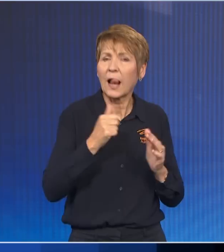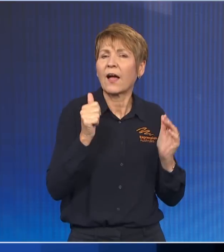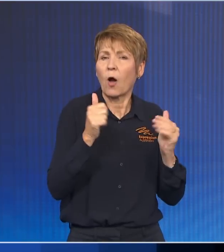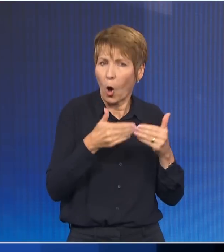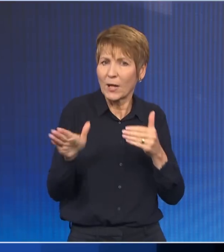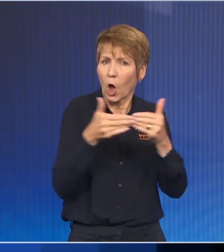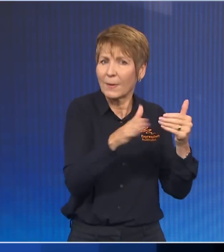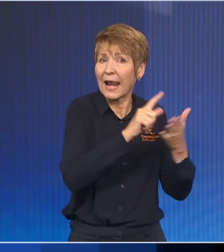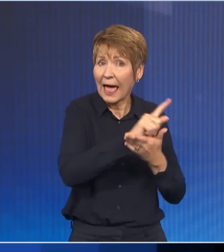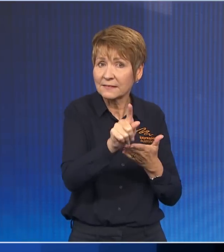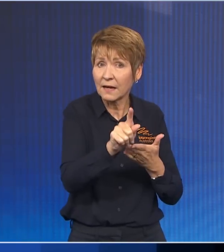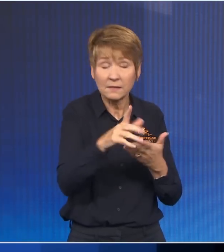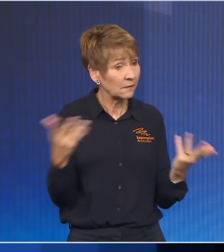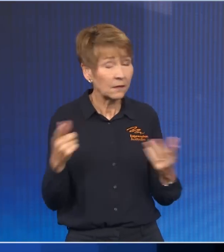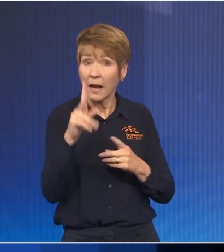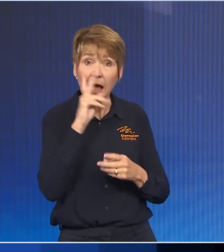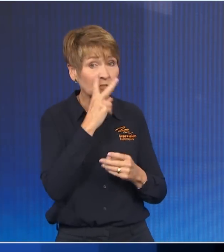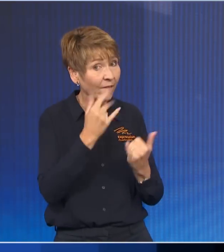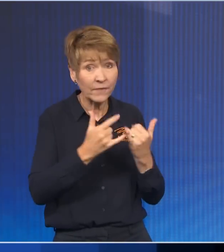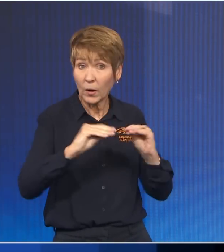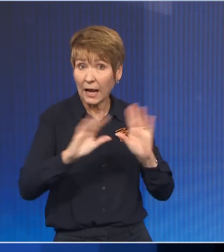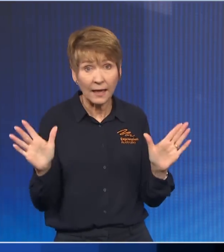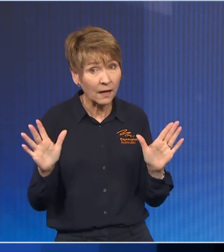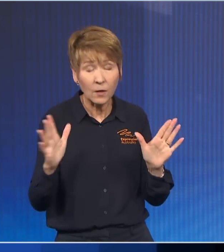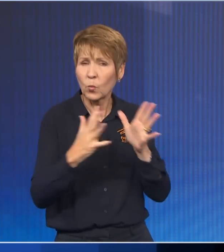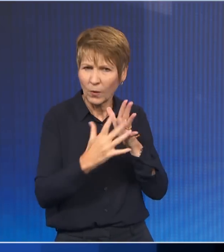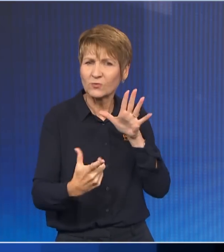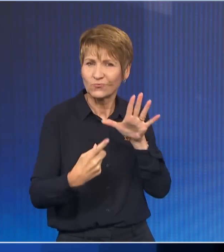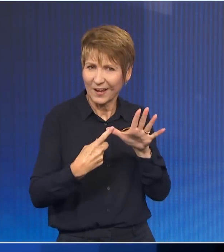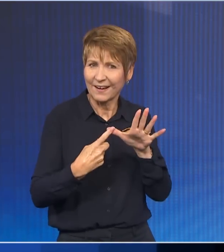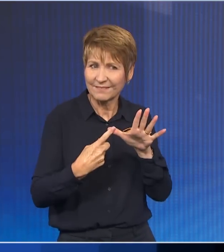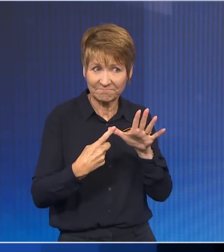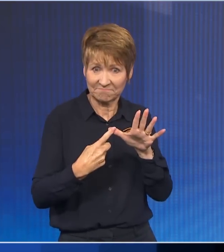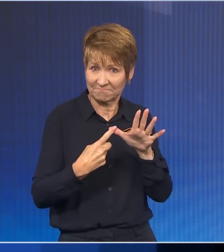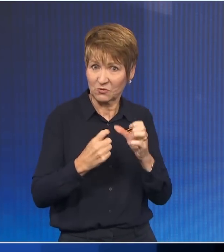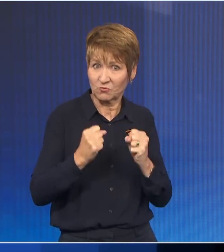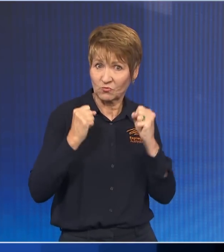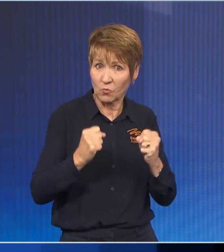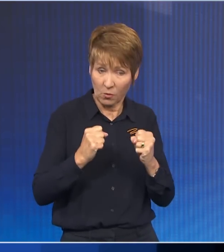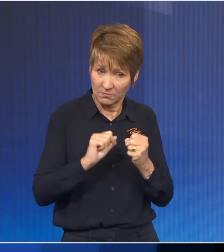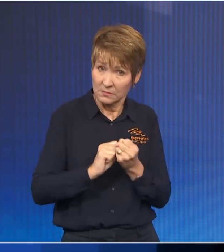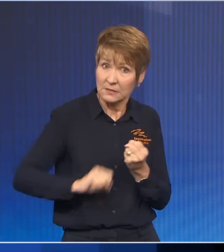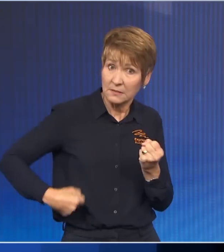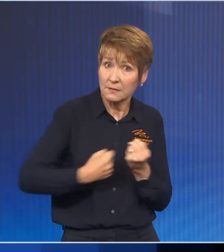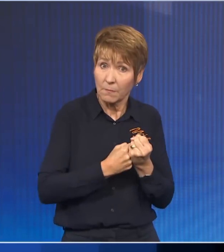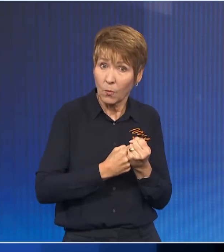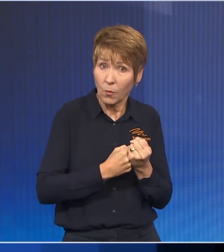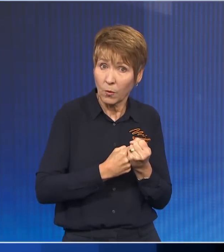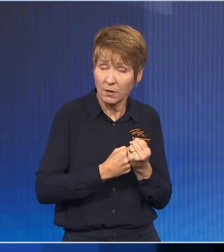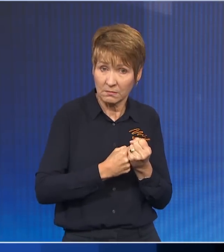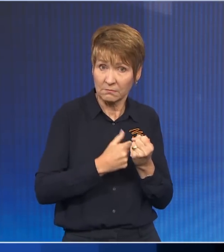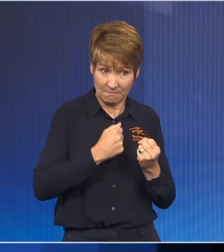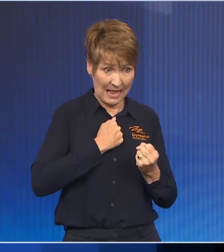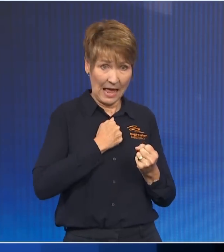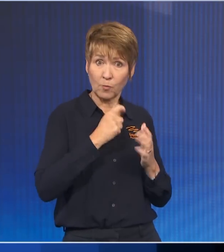last night, the vote was clear. Western Australians very much supported the approach of Mark McGowan. That is what